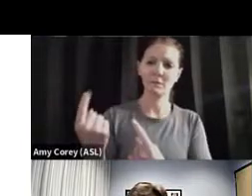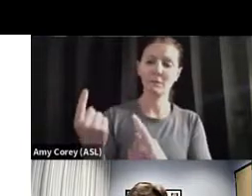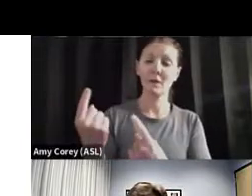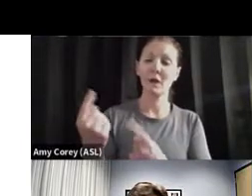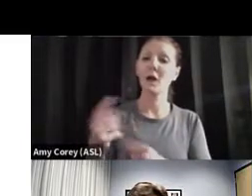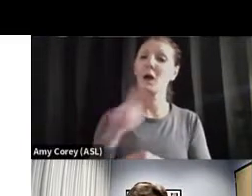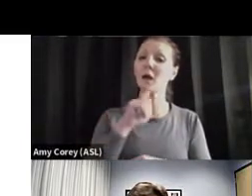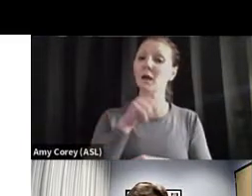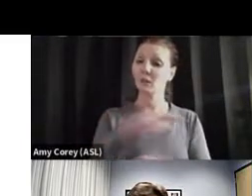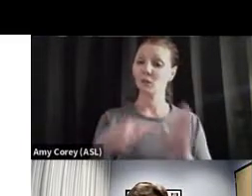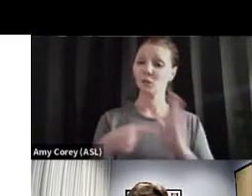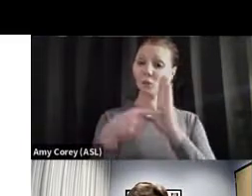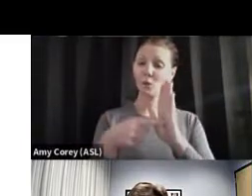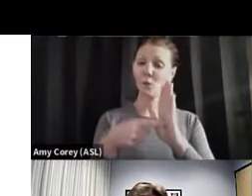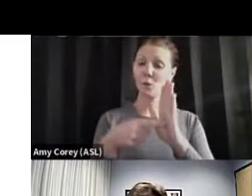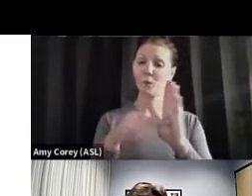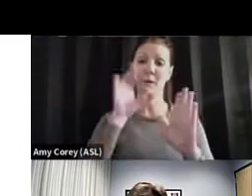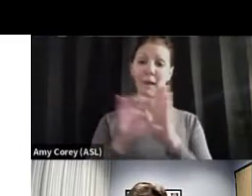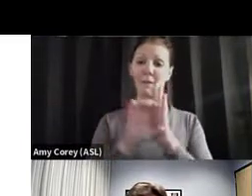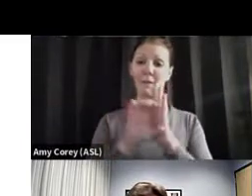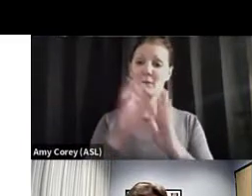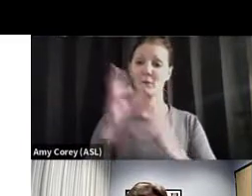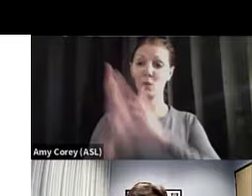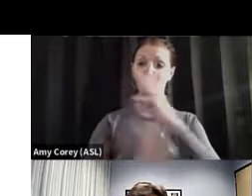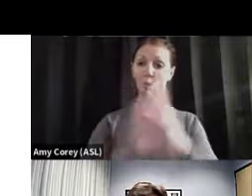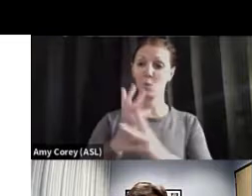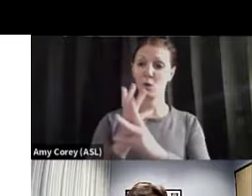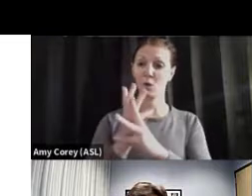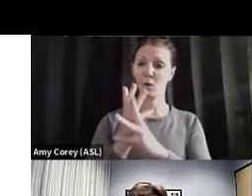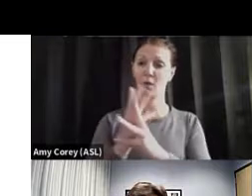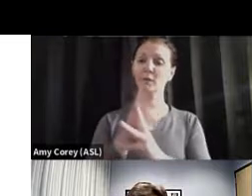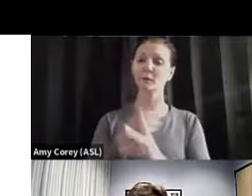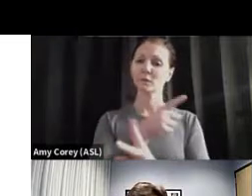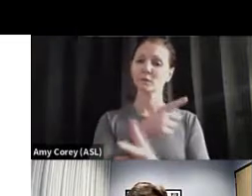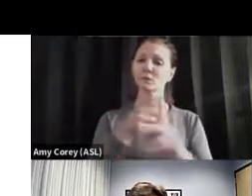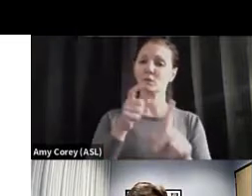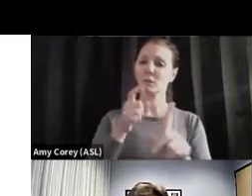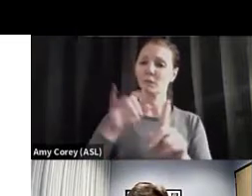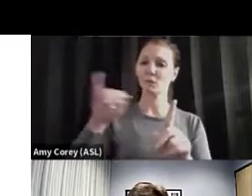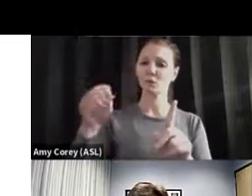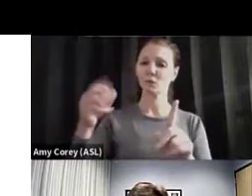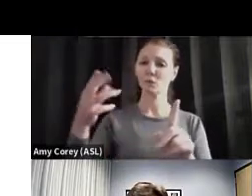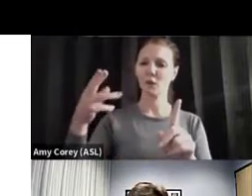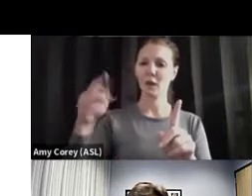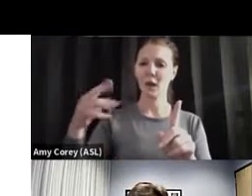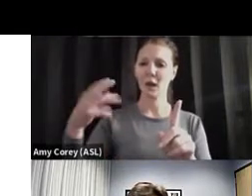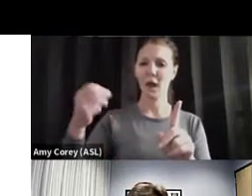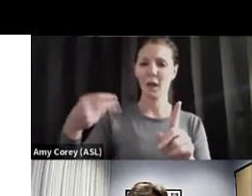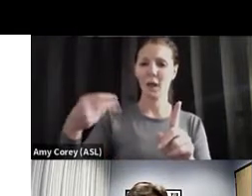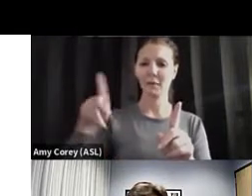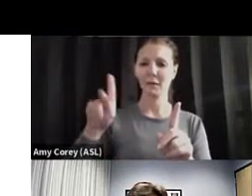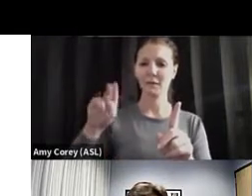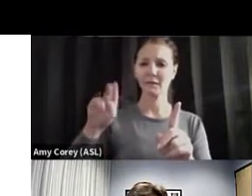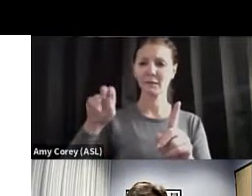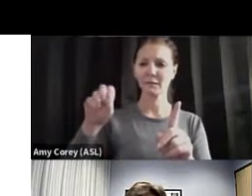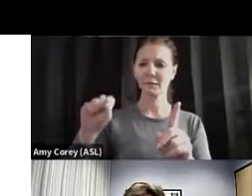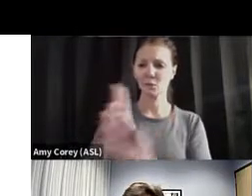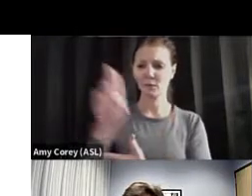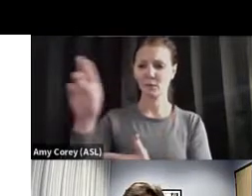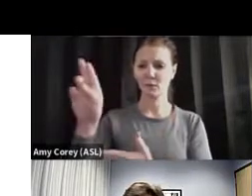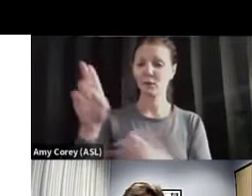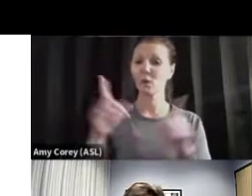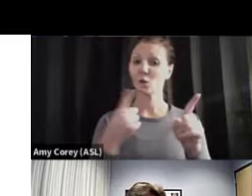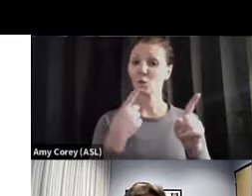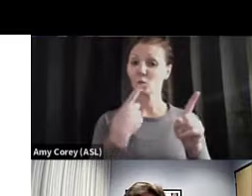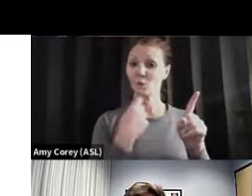world. And this is from Johns Hopkins University. Here in red, and I'm highlighting here in red, the total